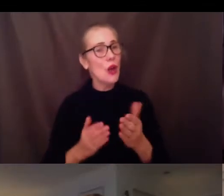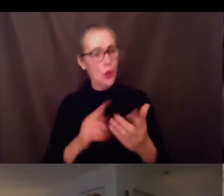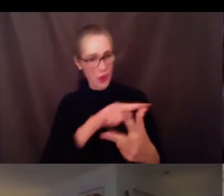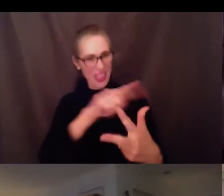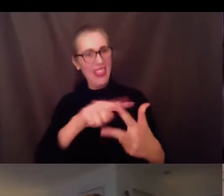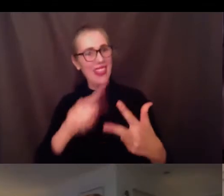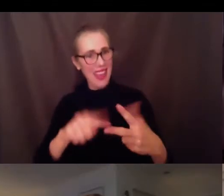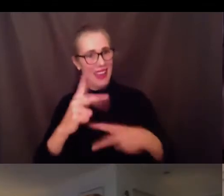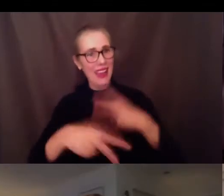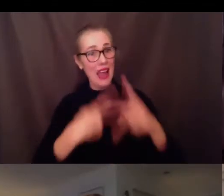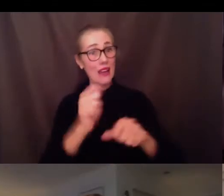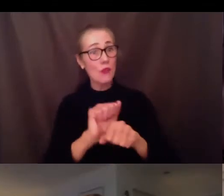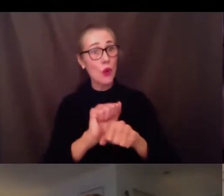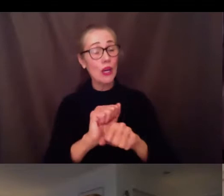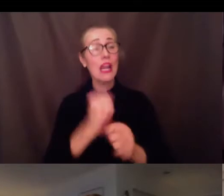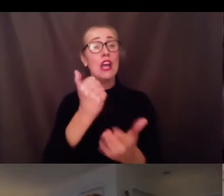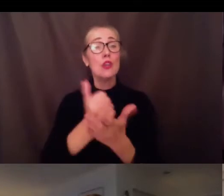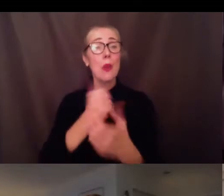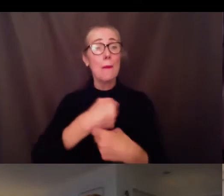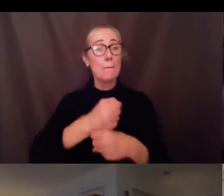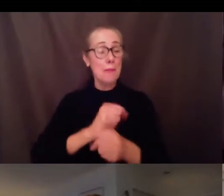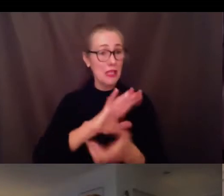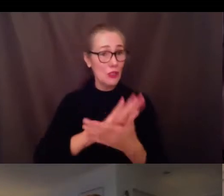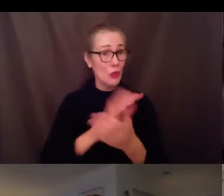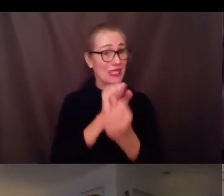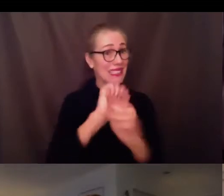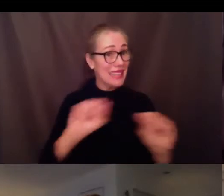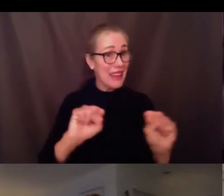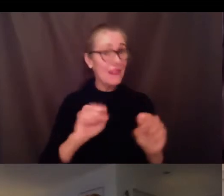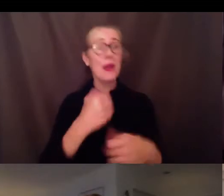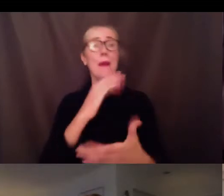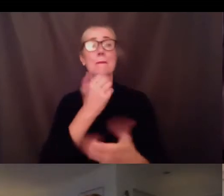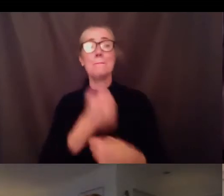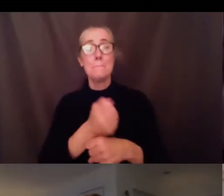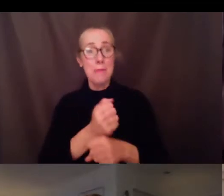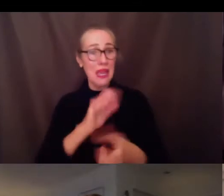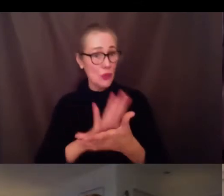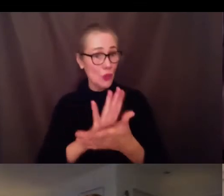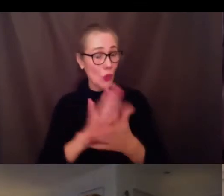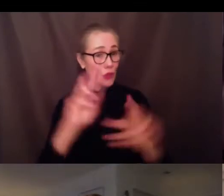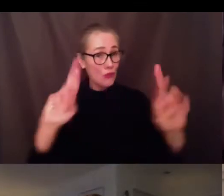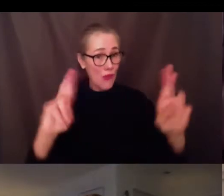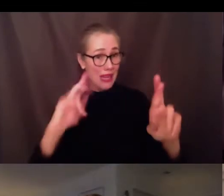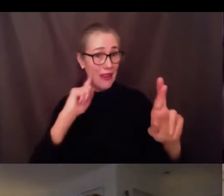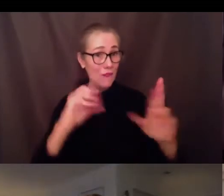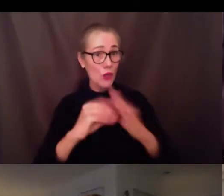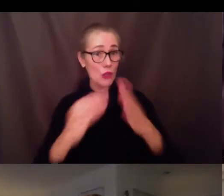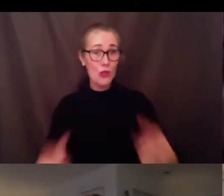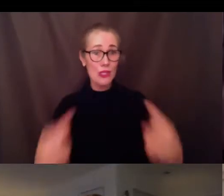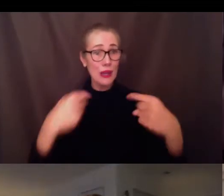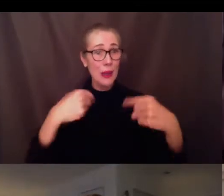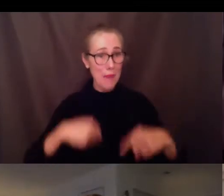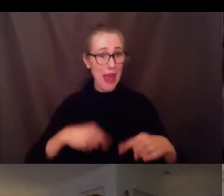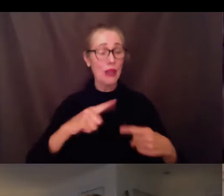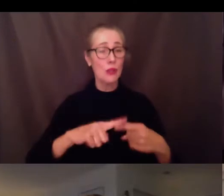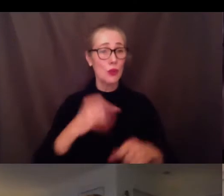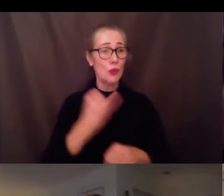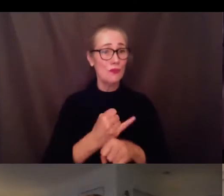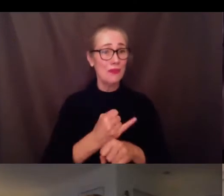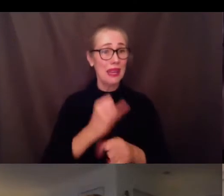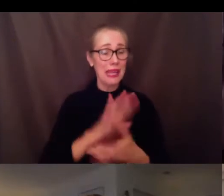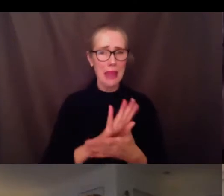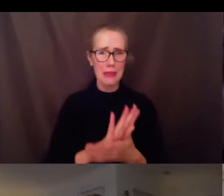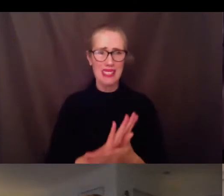the return of students on campus which is our primary goal. I also would be remiss if I didn't mention that I've heard from some